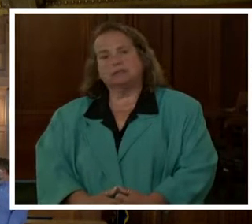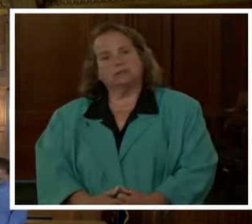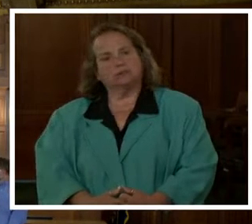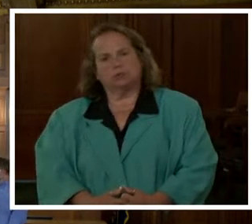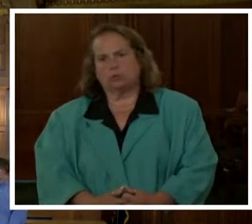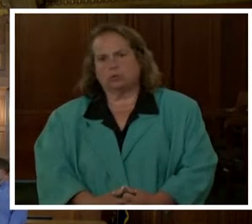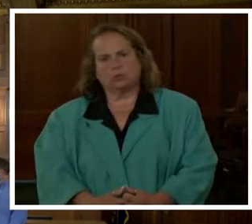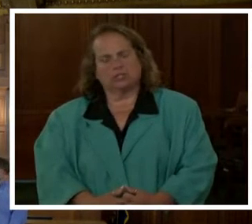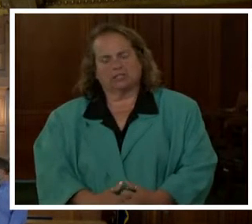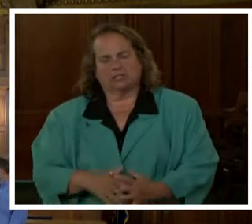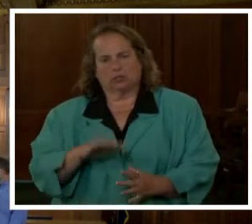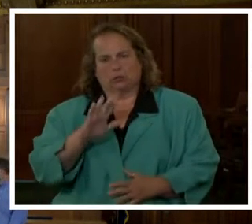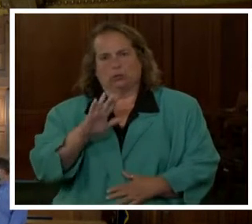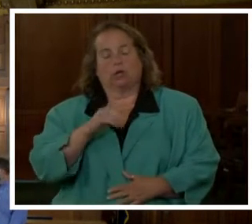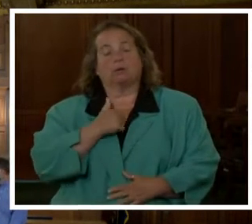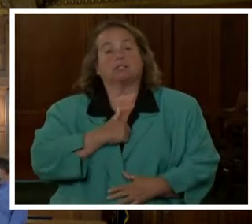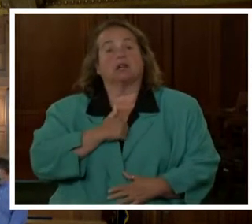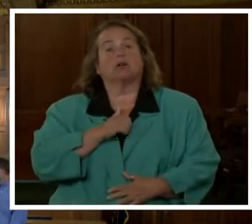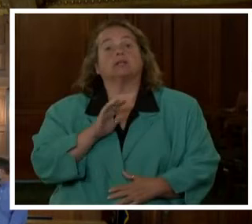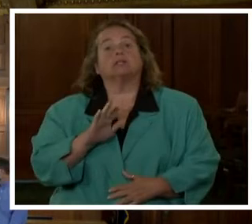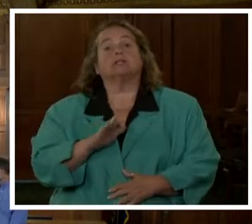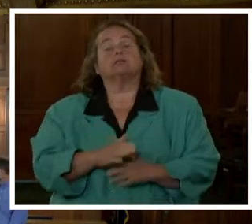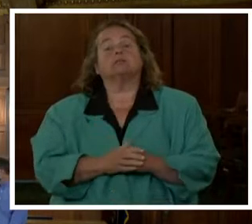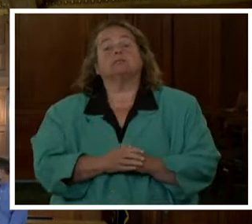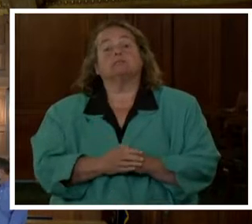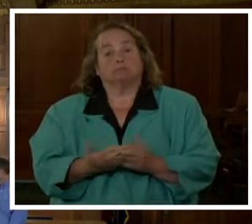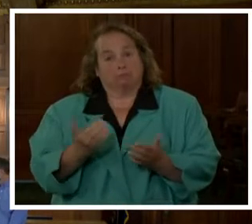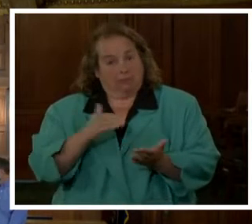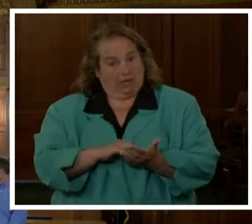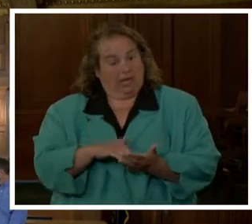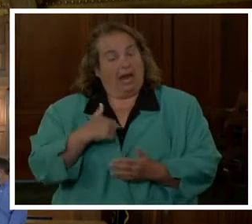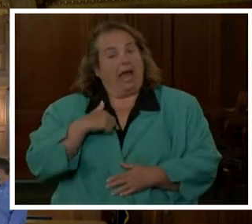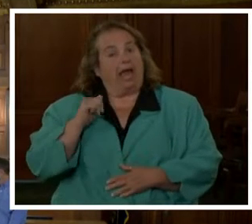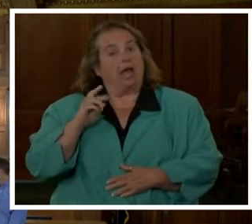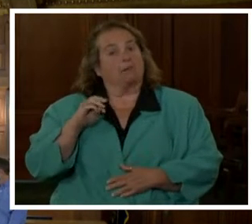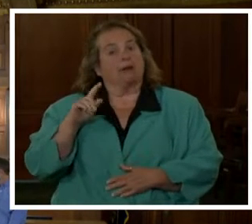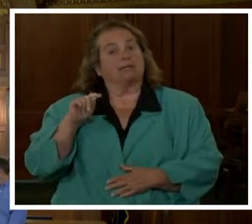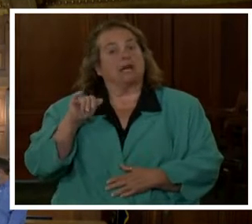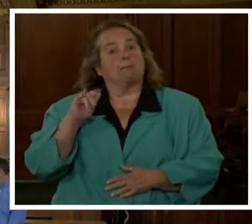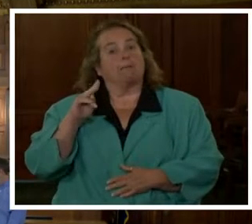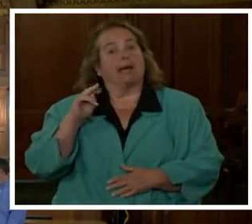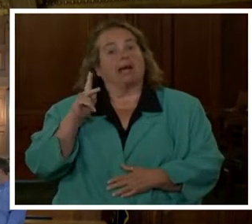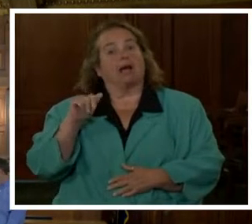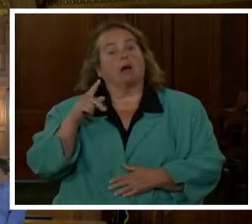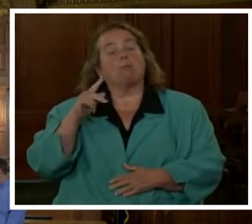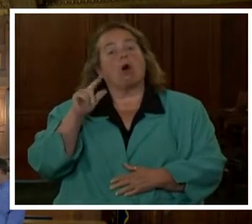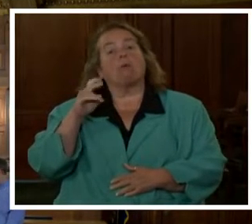I'm sorry. Again, I am Tamika Palmer. I'm Brianna's mother.